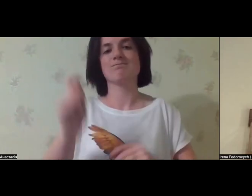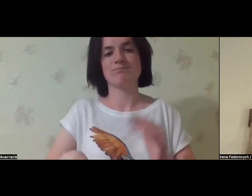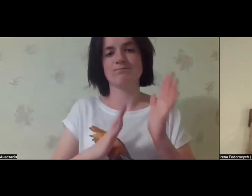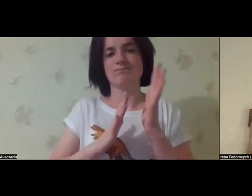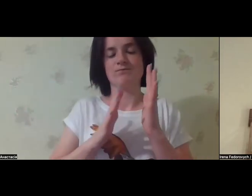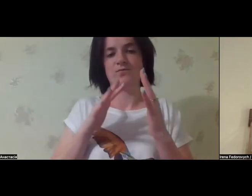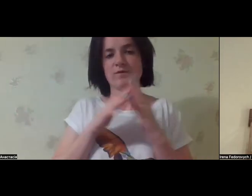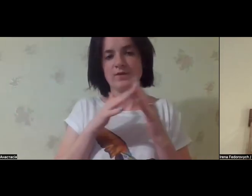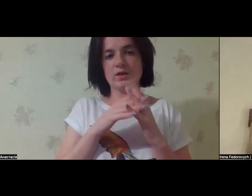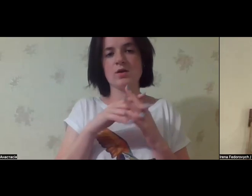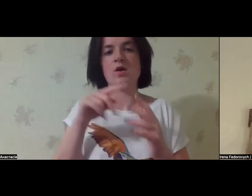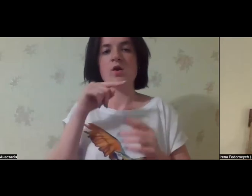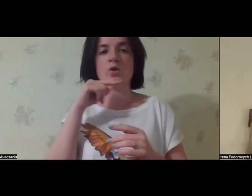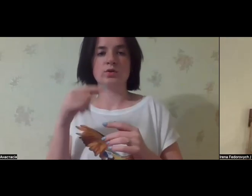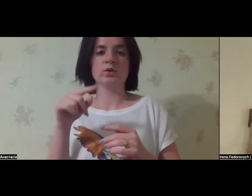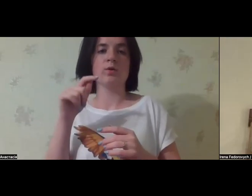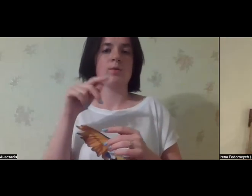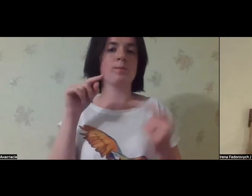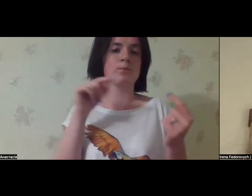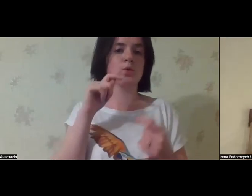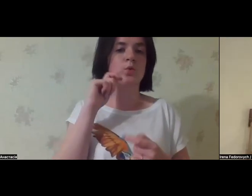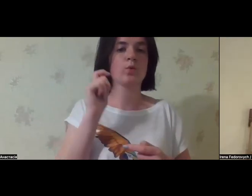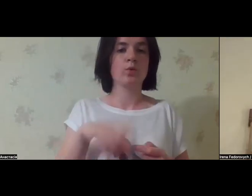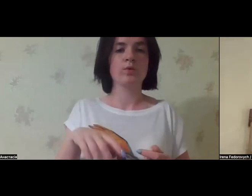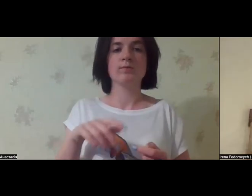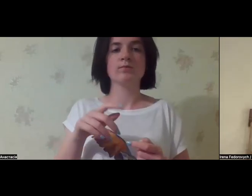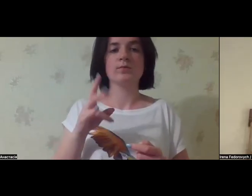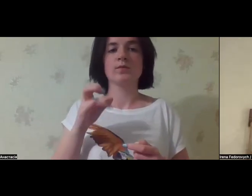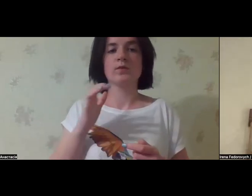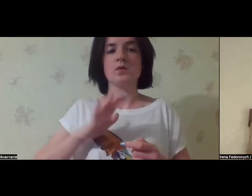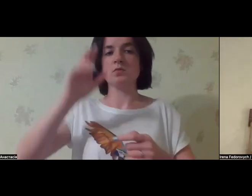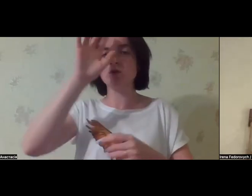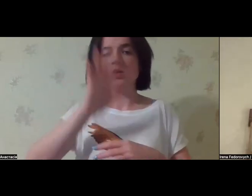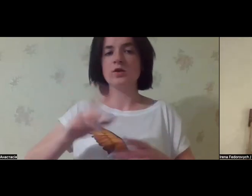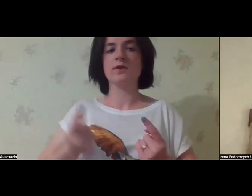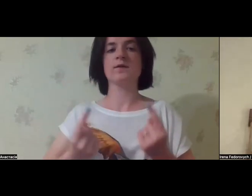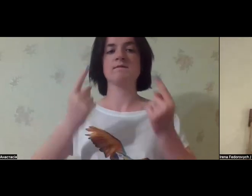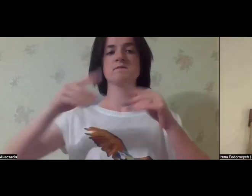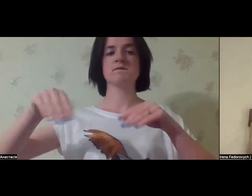when the war only started, the war of Russia against Ukraine, we were saying that the government's